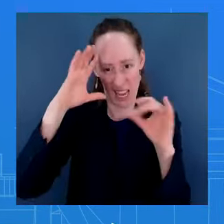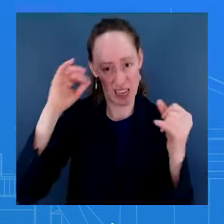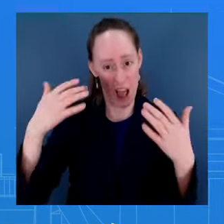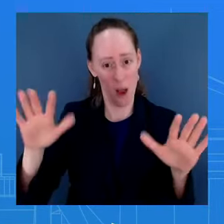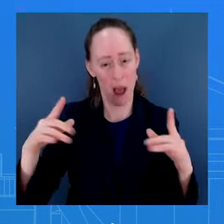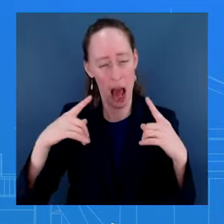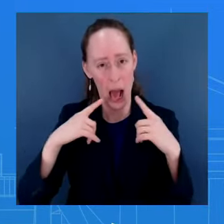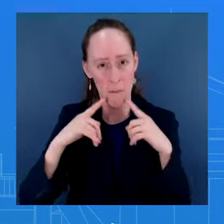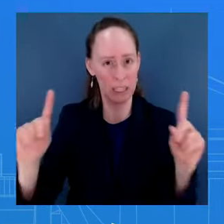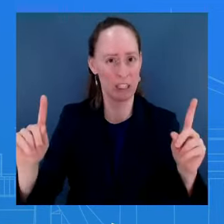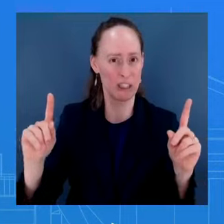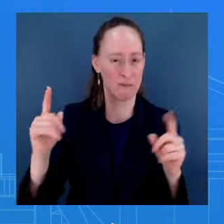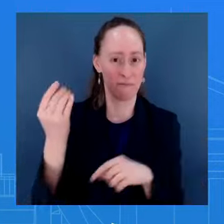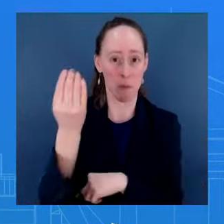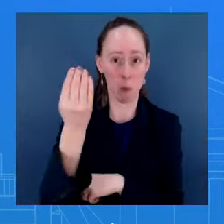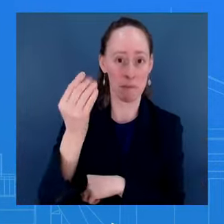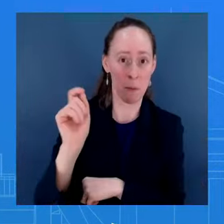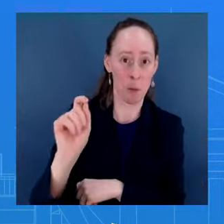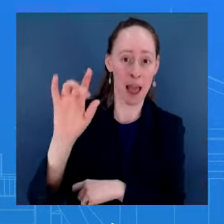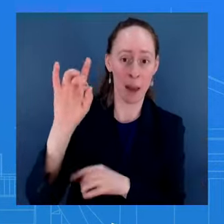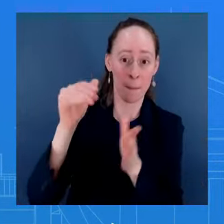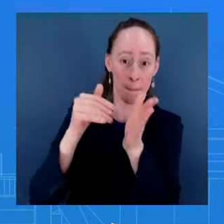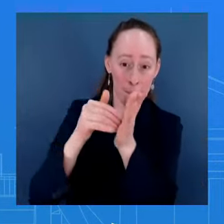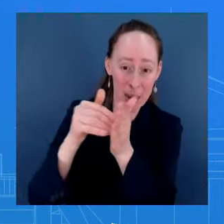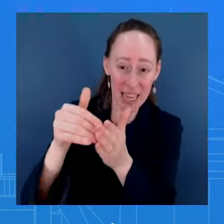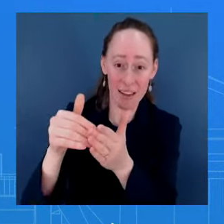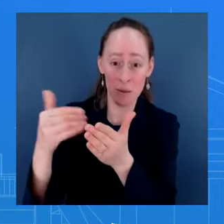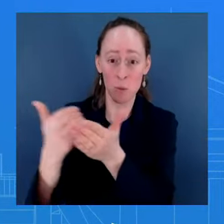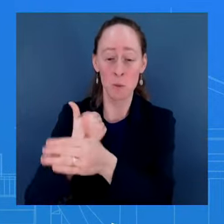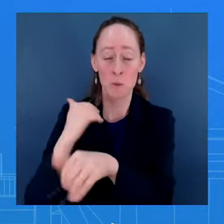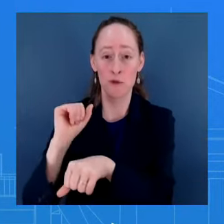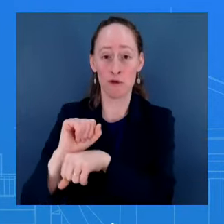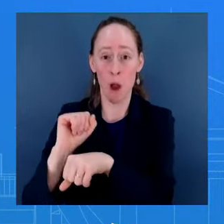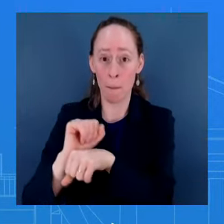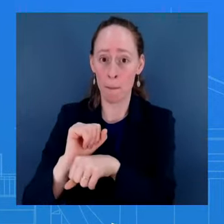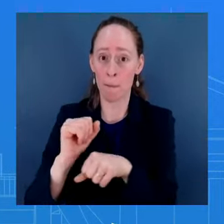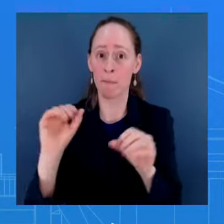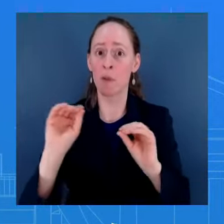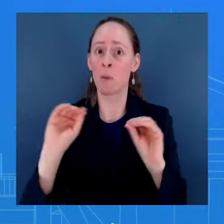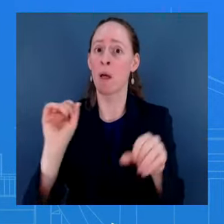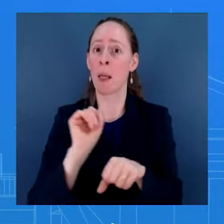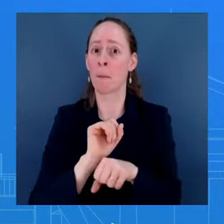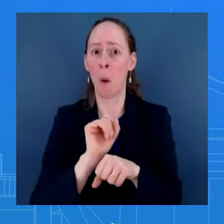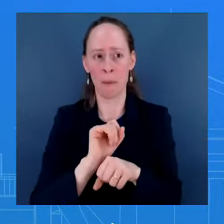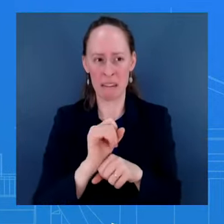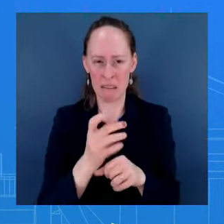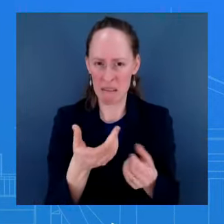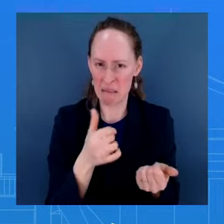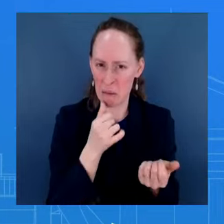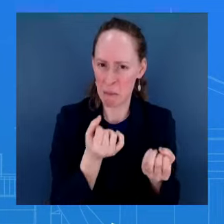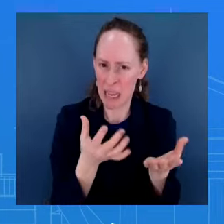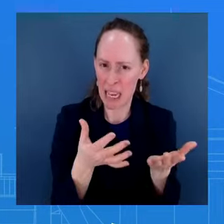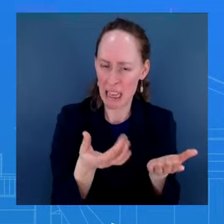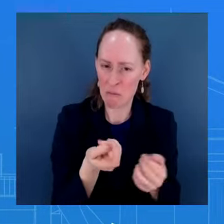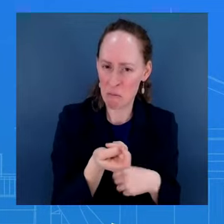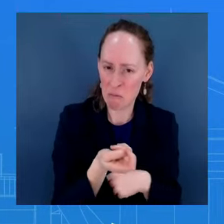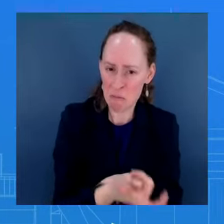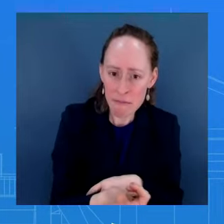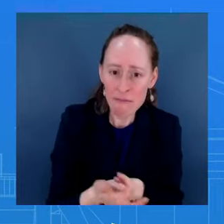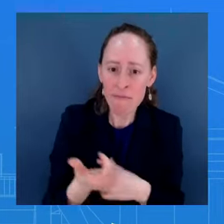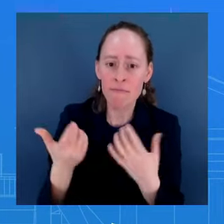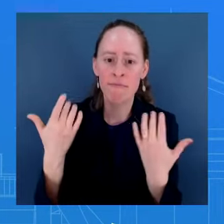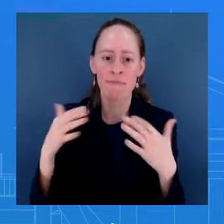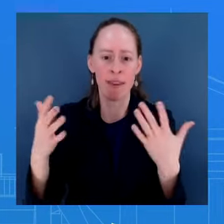Continuing to find ways to lower costs. We saw that when he made the announcement on junk fees. You saw what he's been able to do for the American